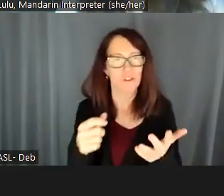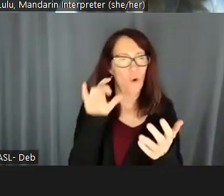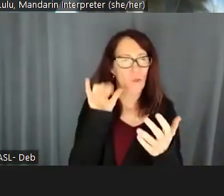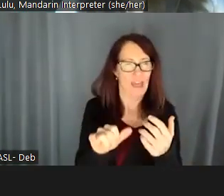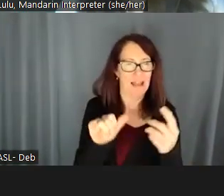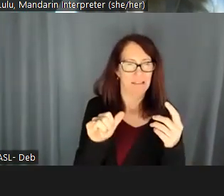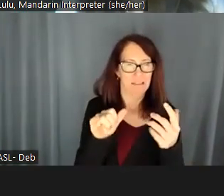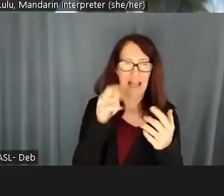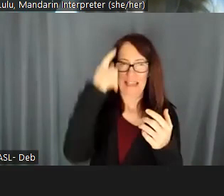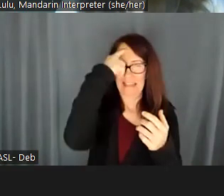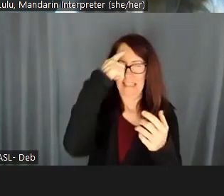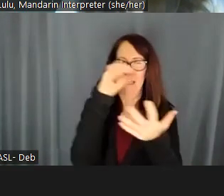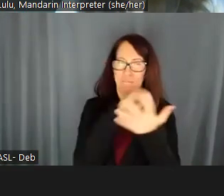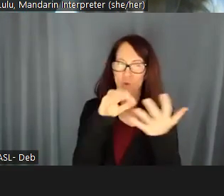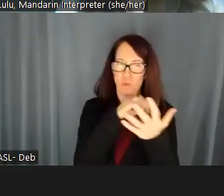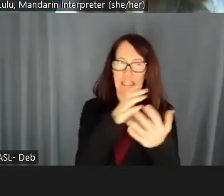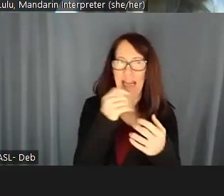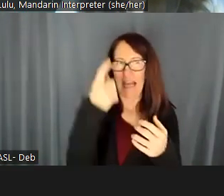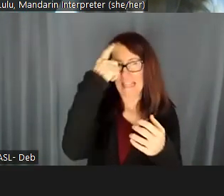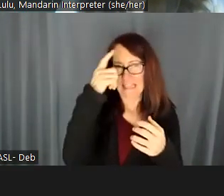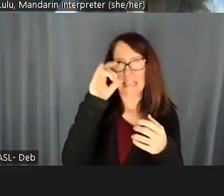I believe provided at the tract level.